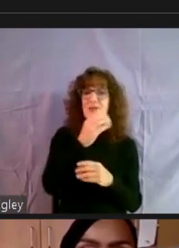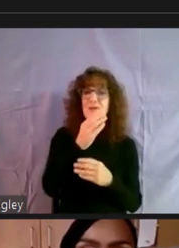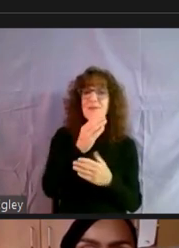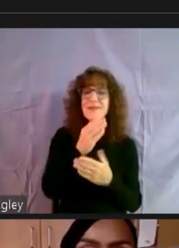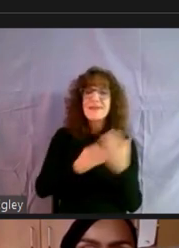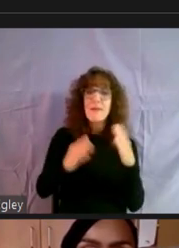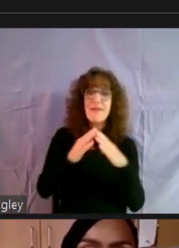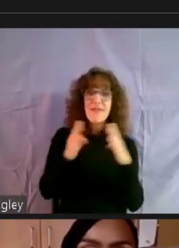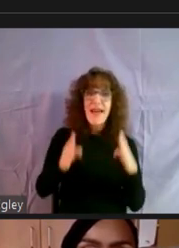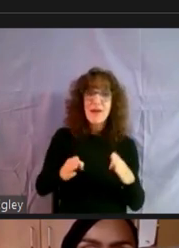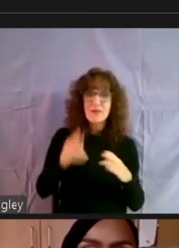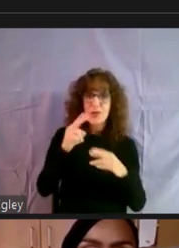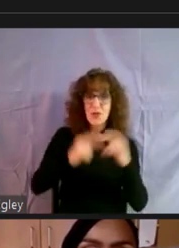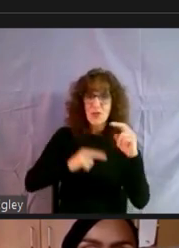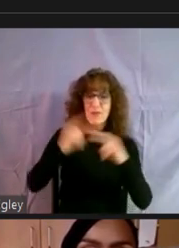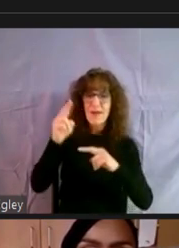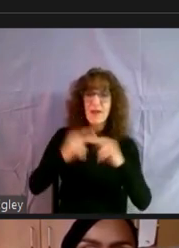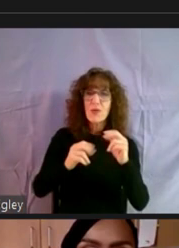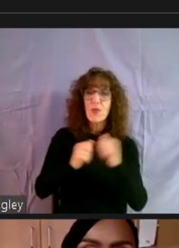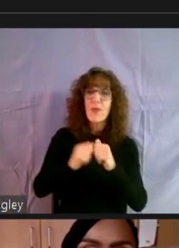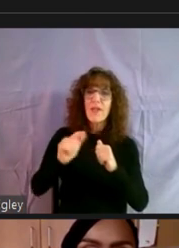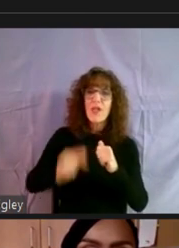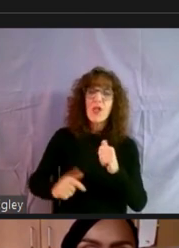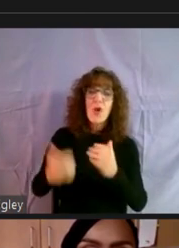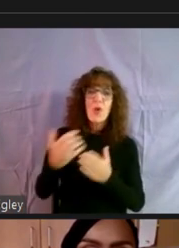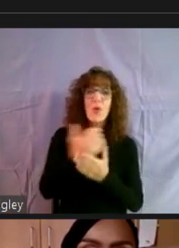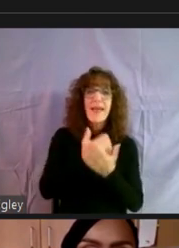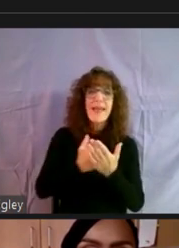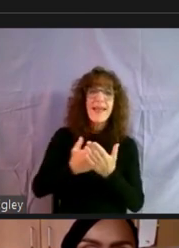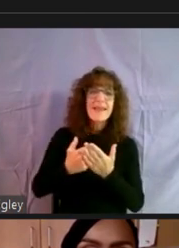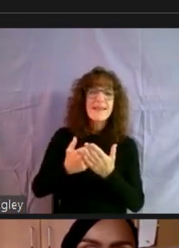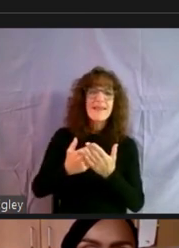some of the housing that you've built has been with low income housing tax credits.